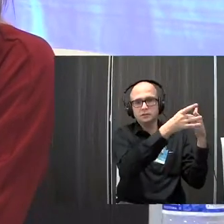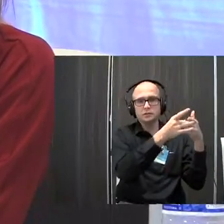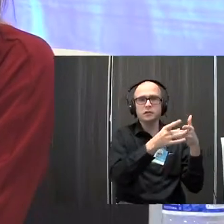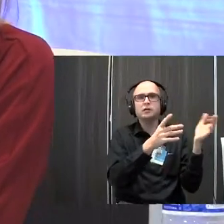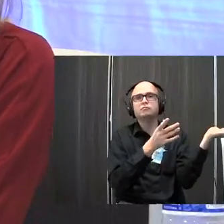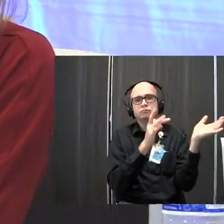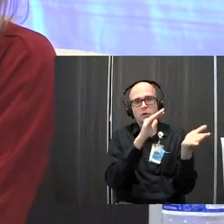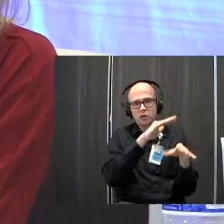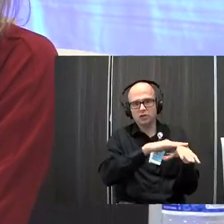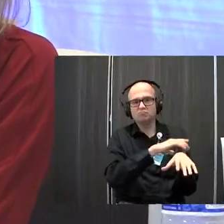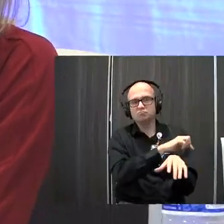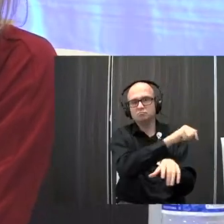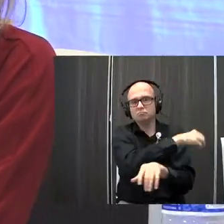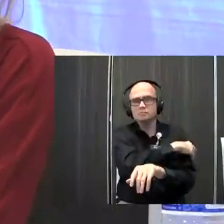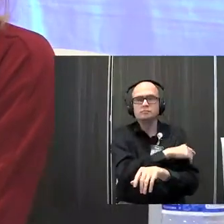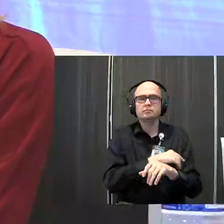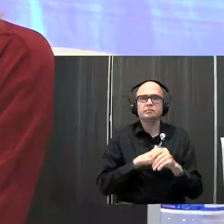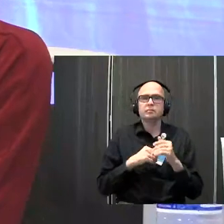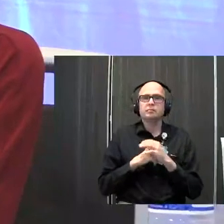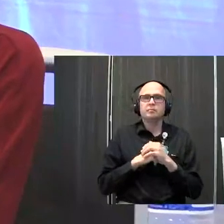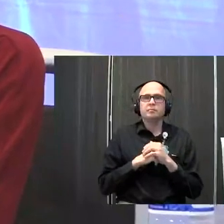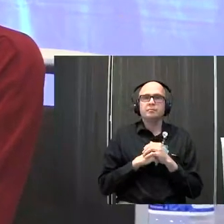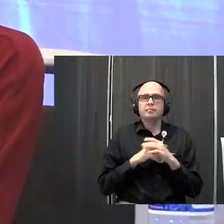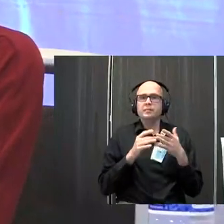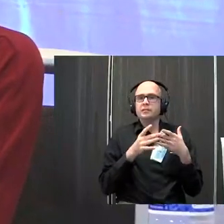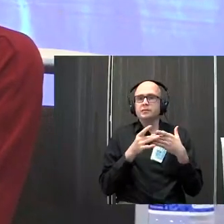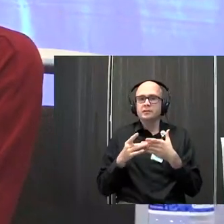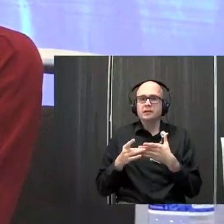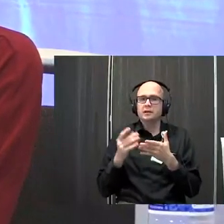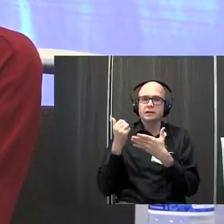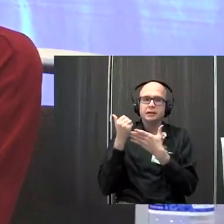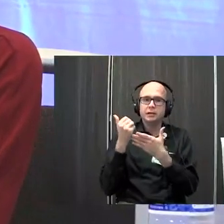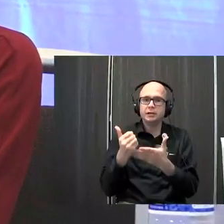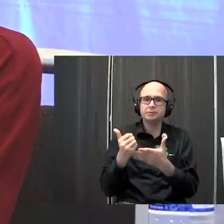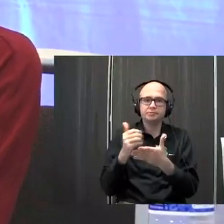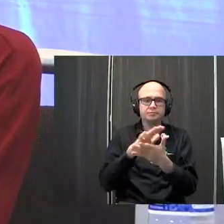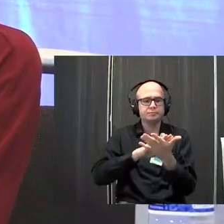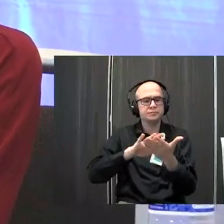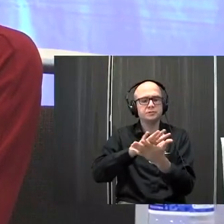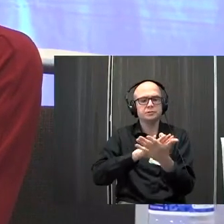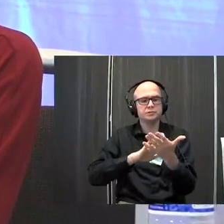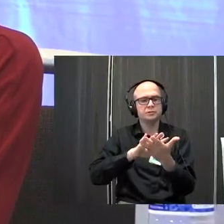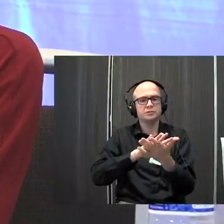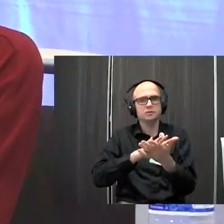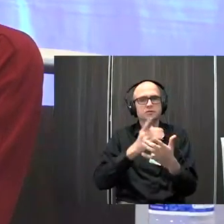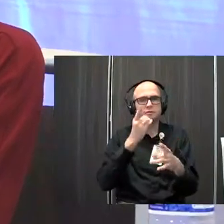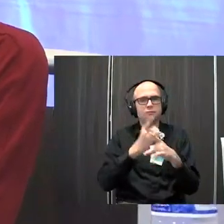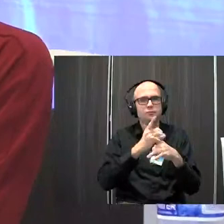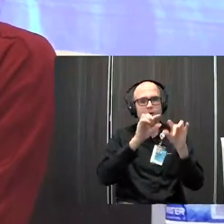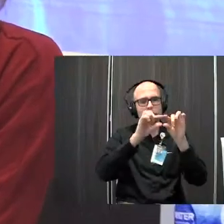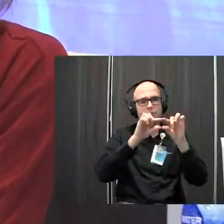this on here we've used the key guard as a guide to help kids locate the correct row